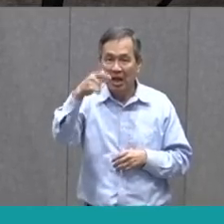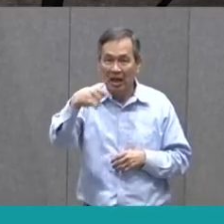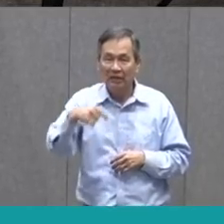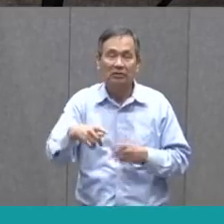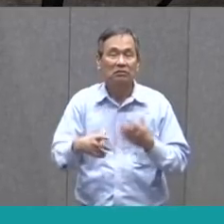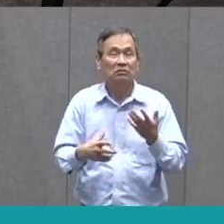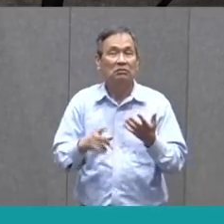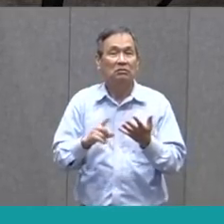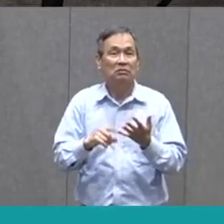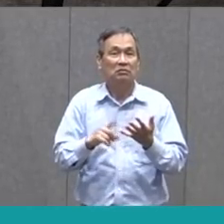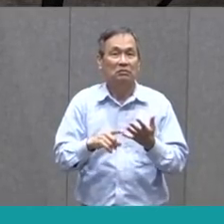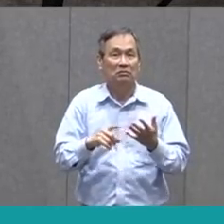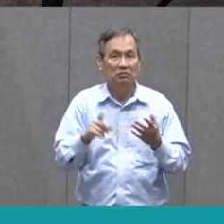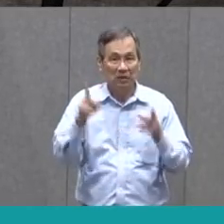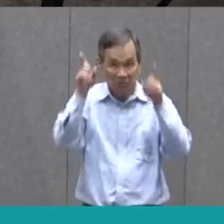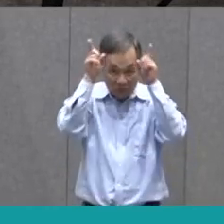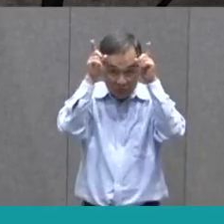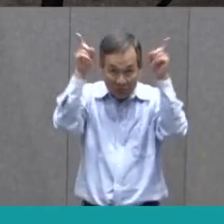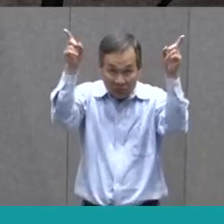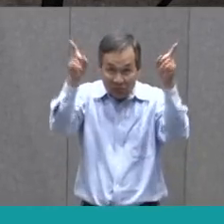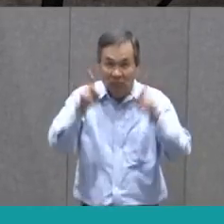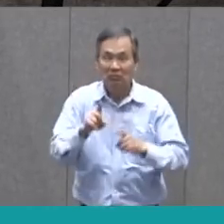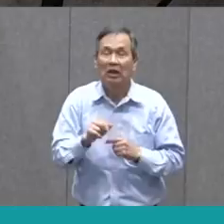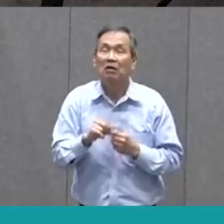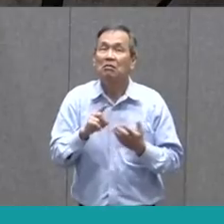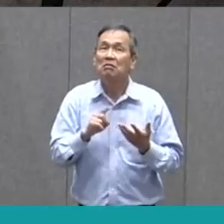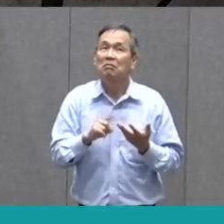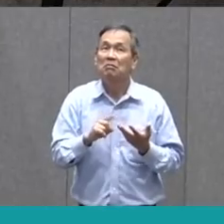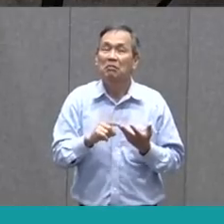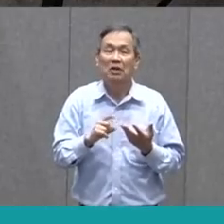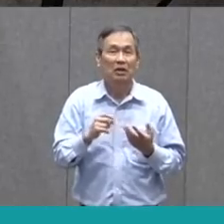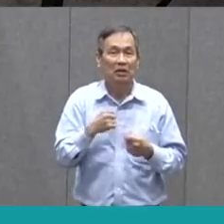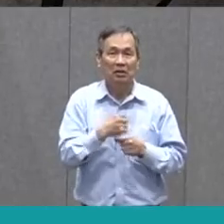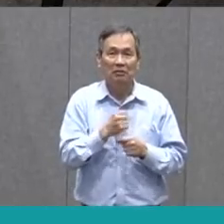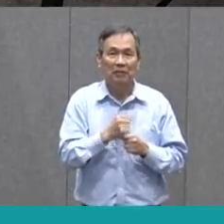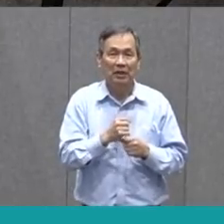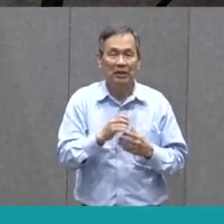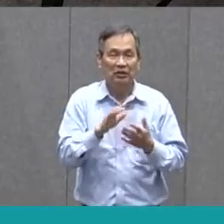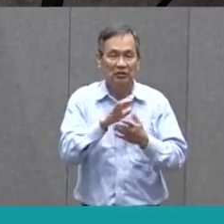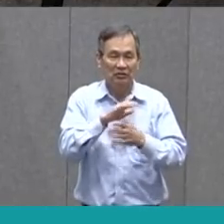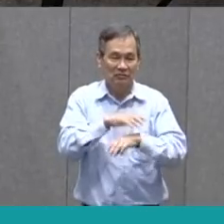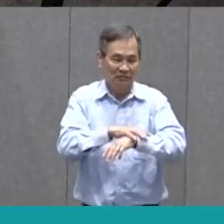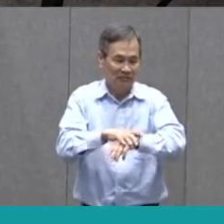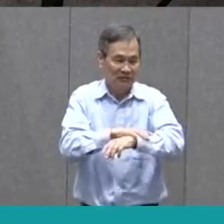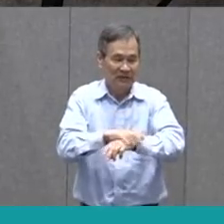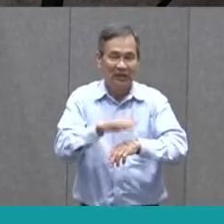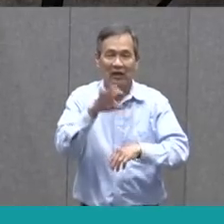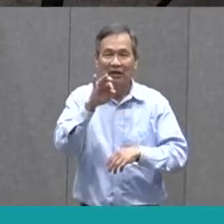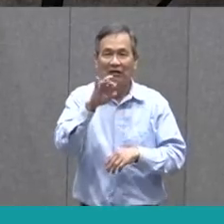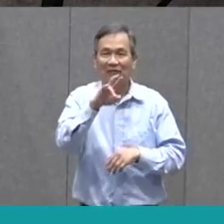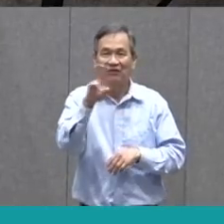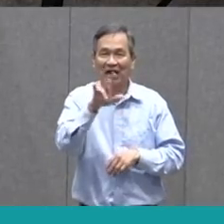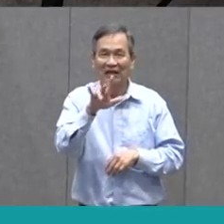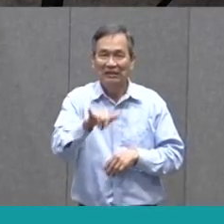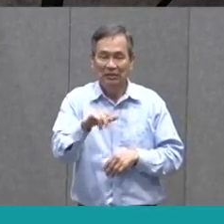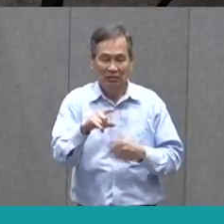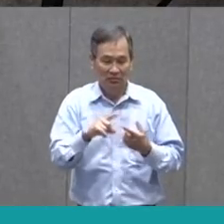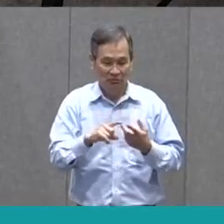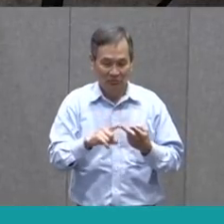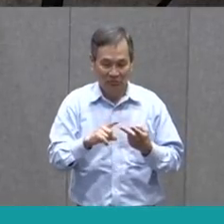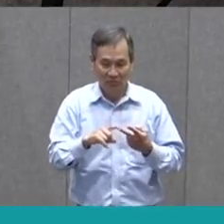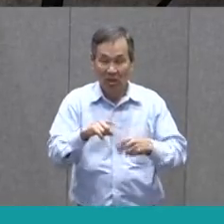She adds an antennae. She makes it fuzzy. She makes it long,